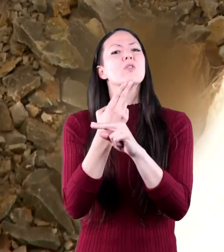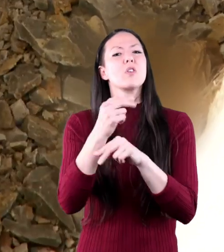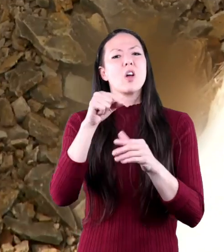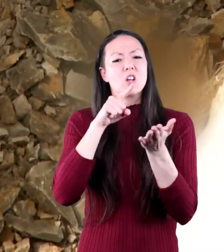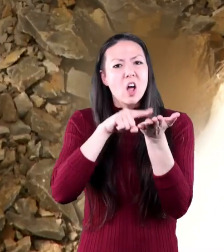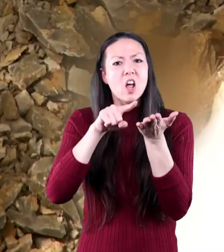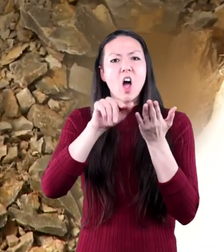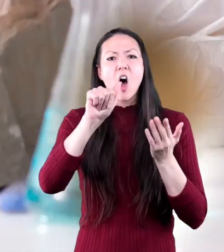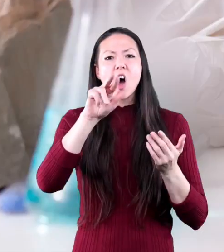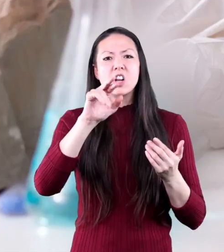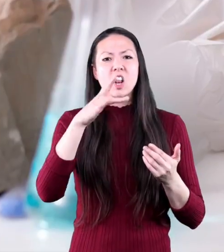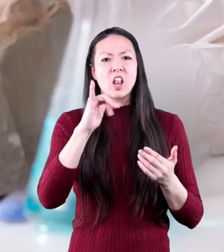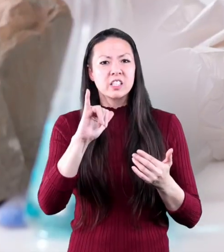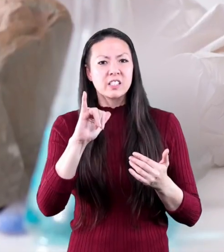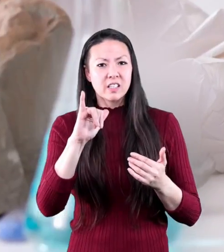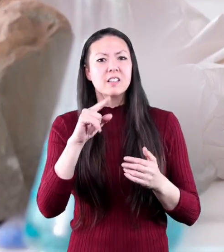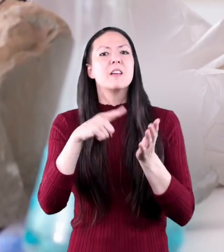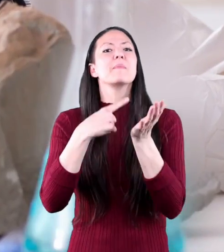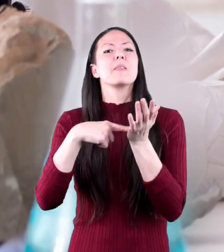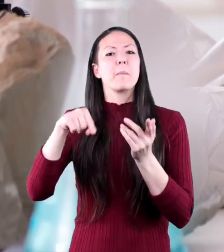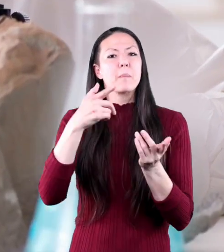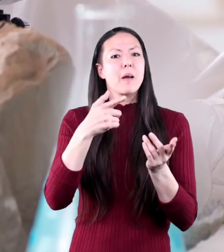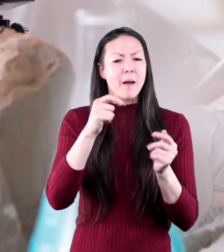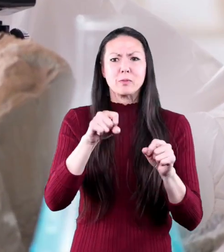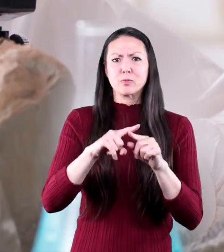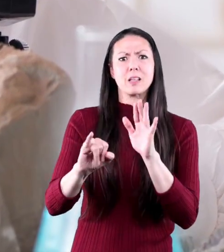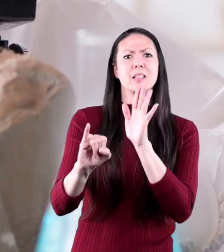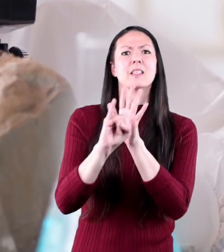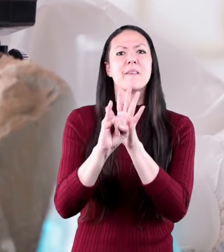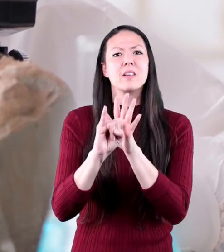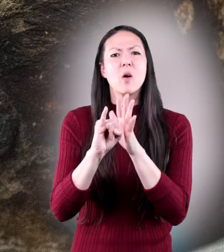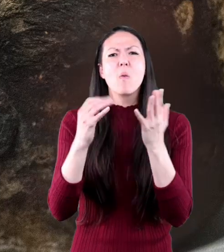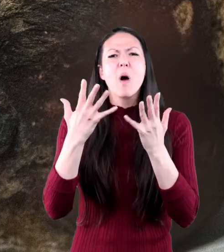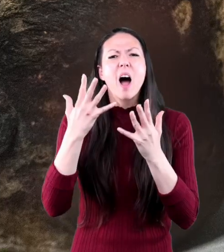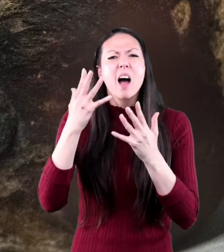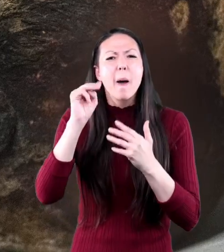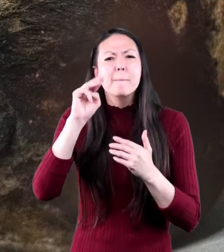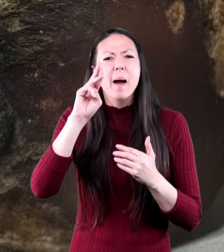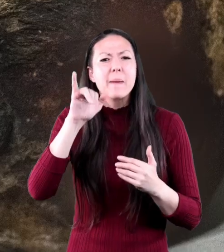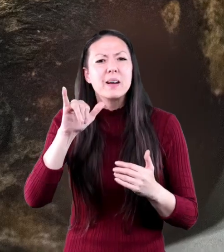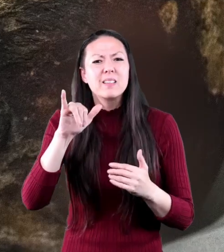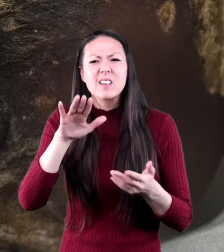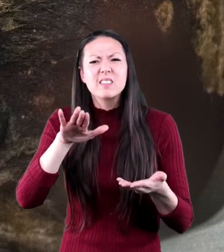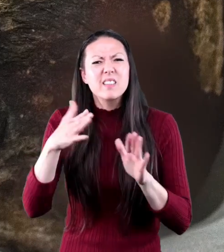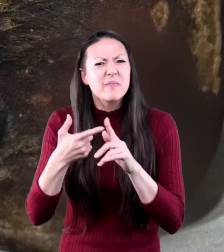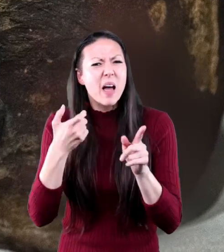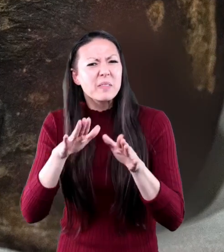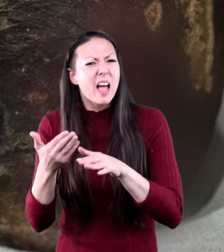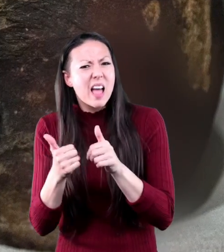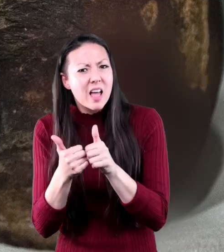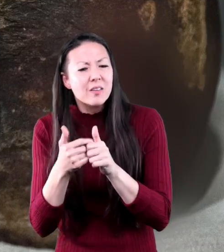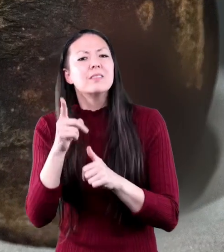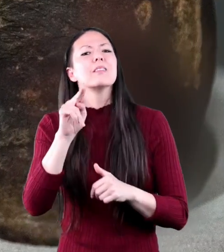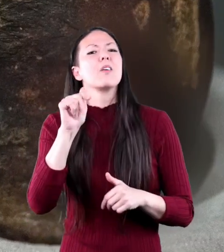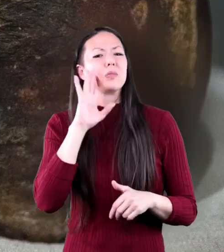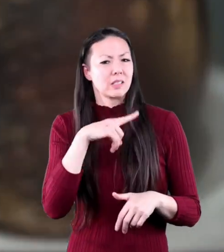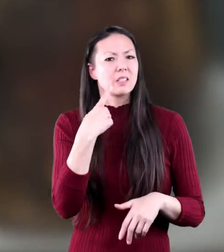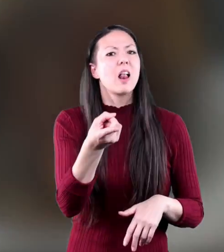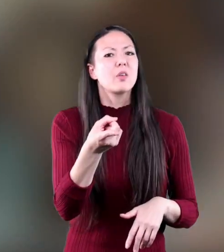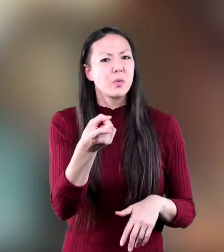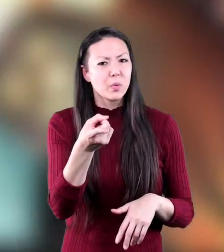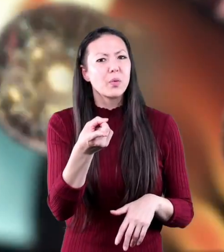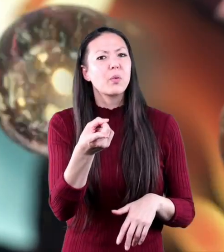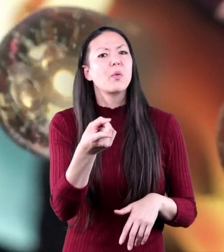archaeology. Sometimes in being able to identify what an ancient mummy may have died of. It's all in the DNA.